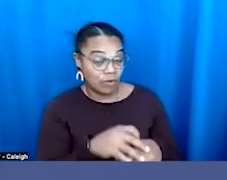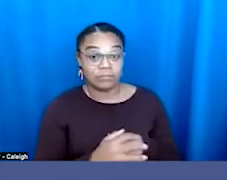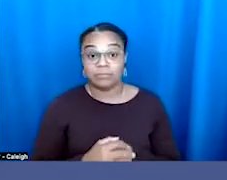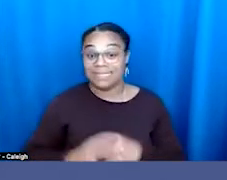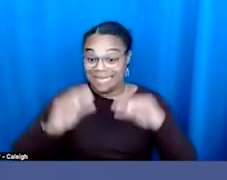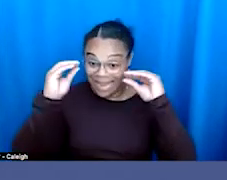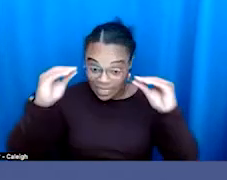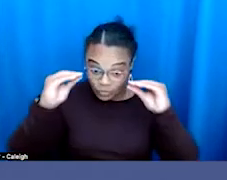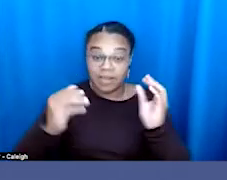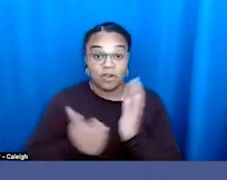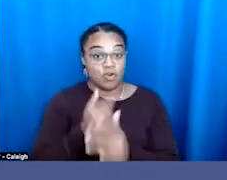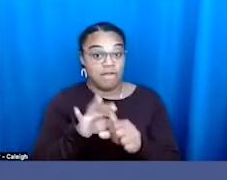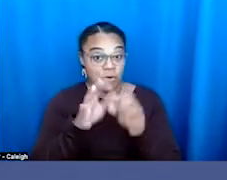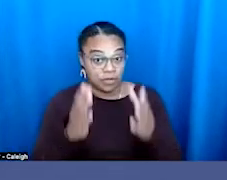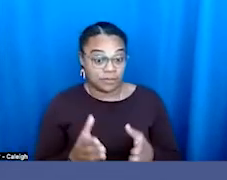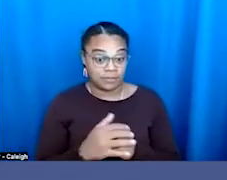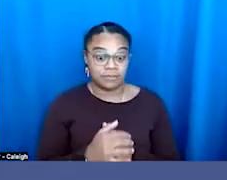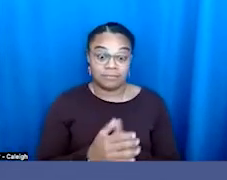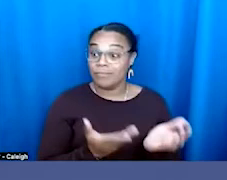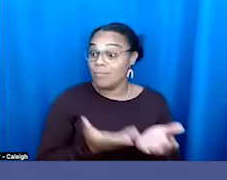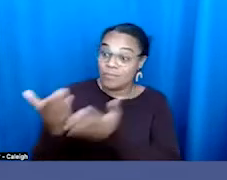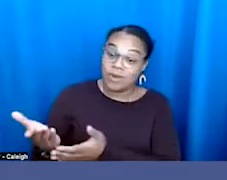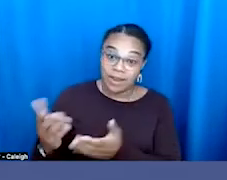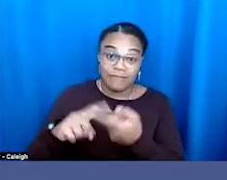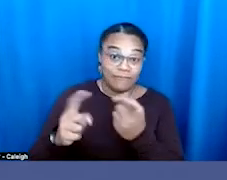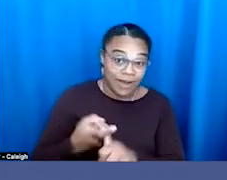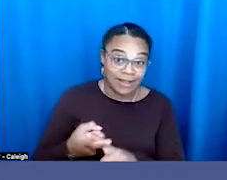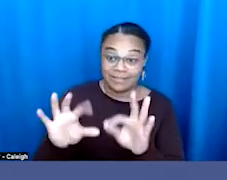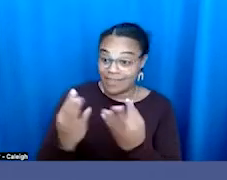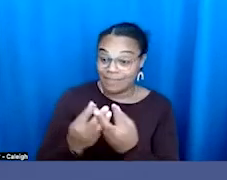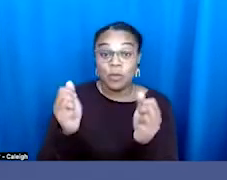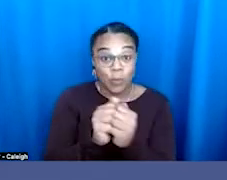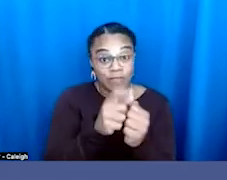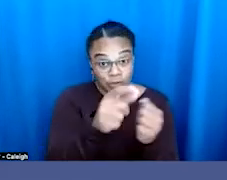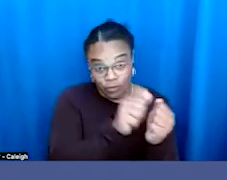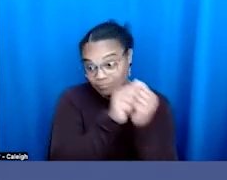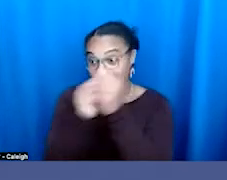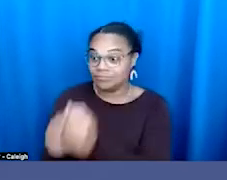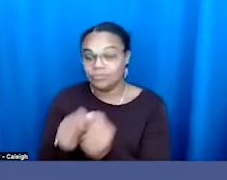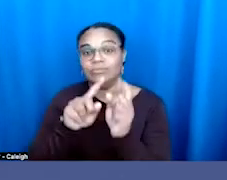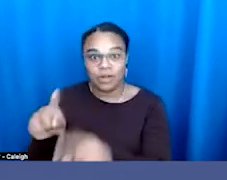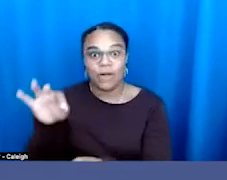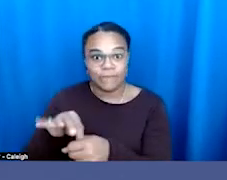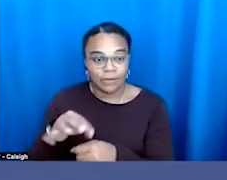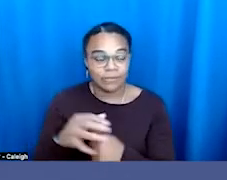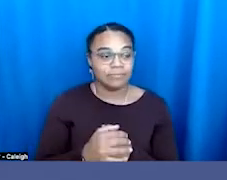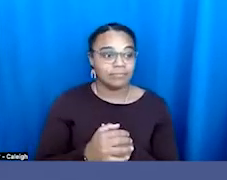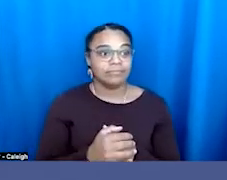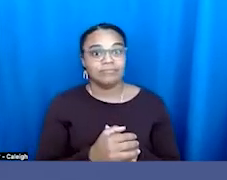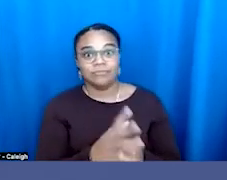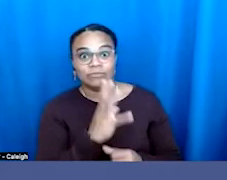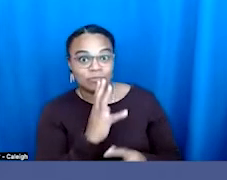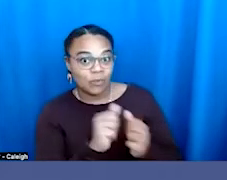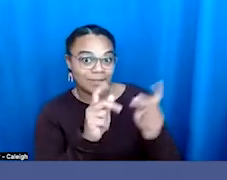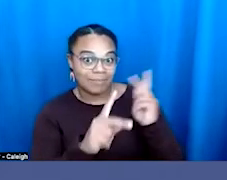right? Also taking friends with you, family members to vote, talking with people in your community or in your family.